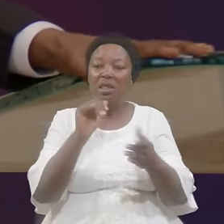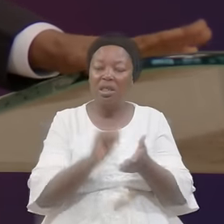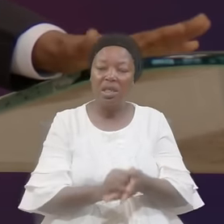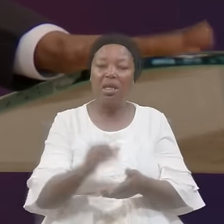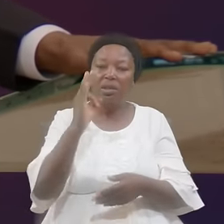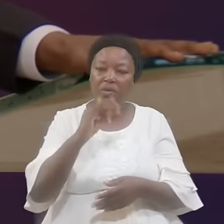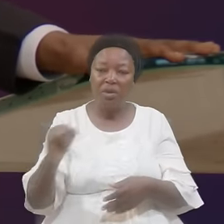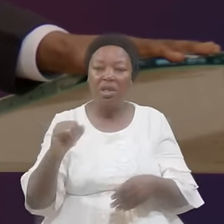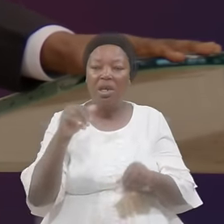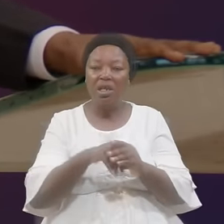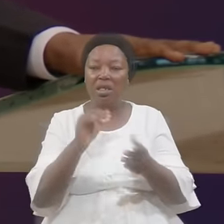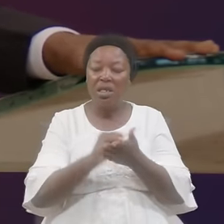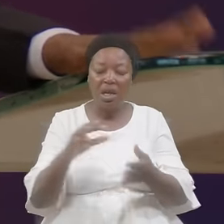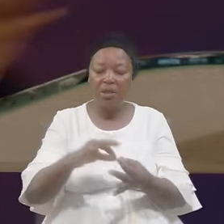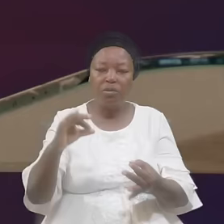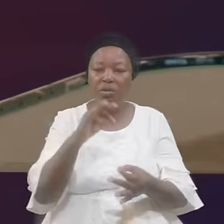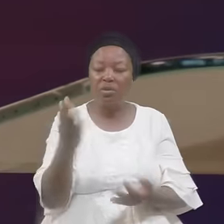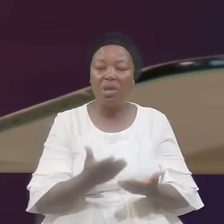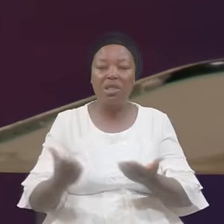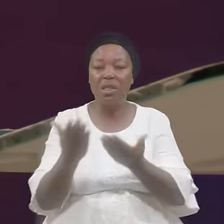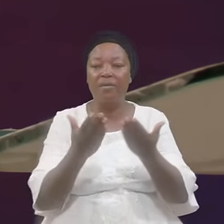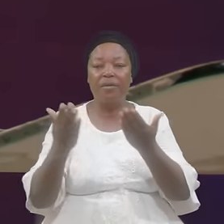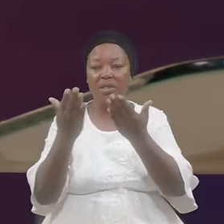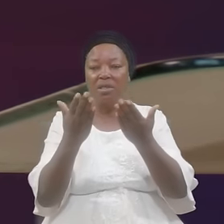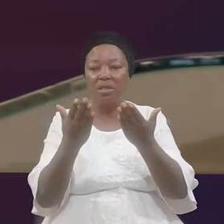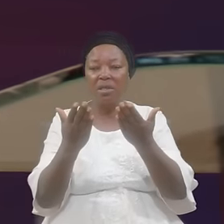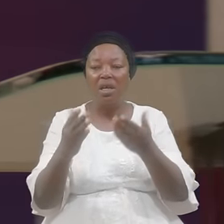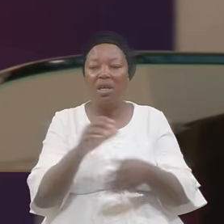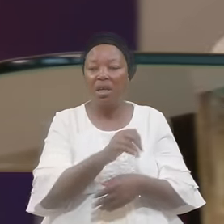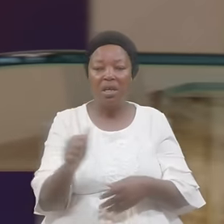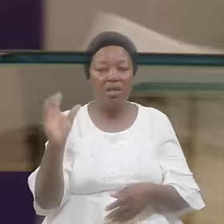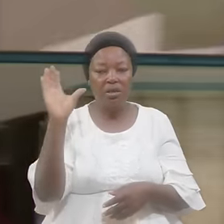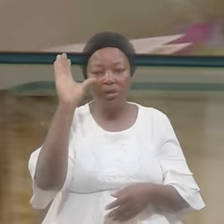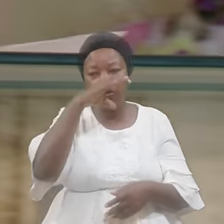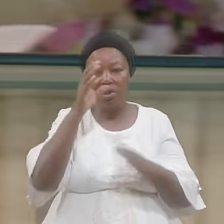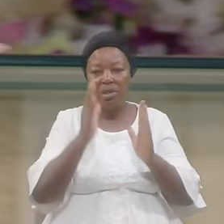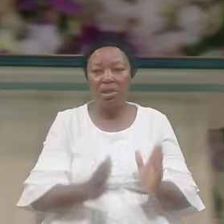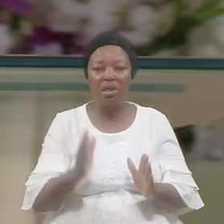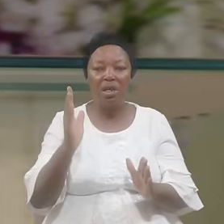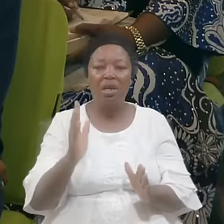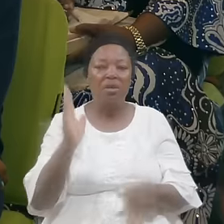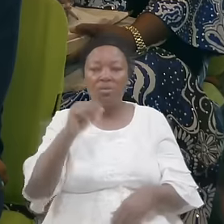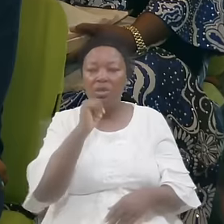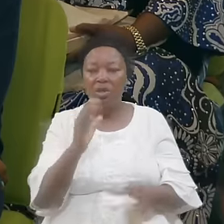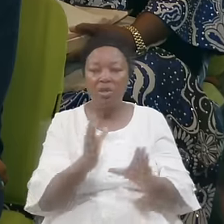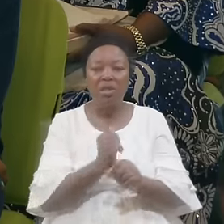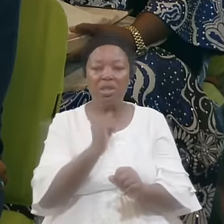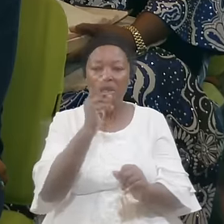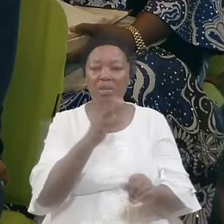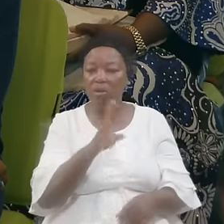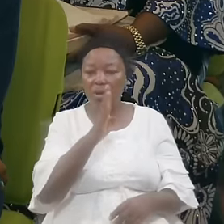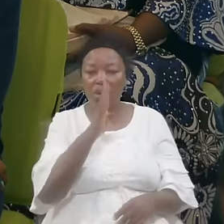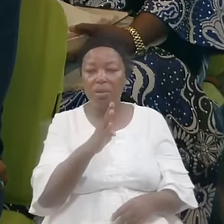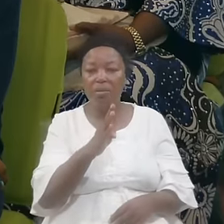In that spiritual service A stranger Will not take part In the